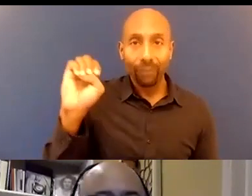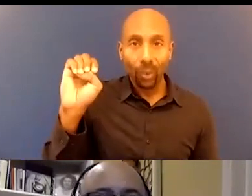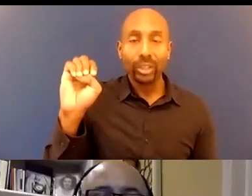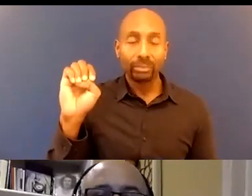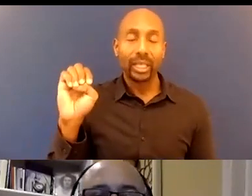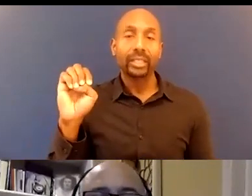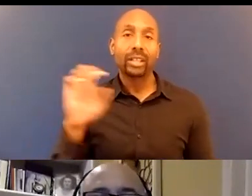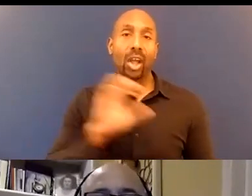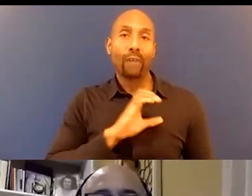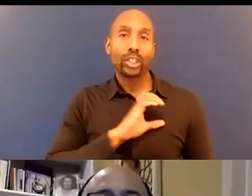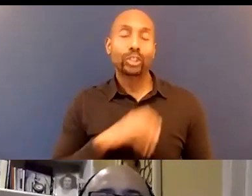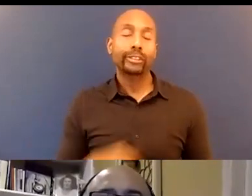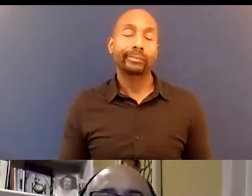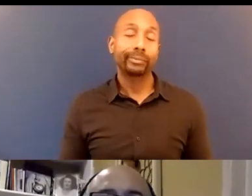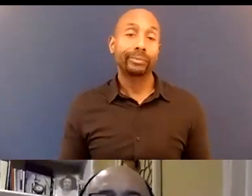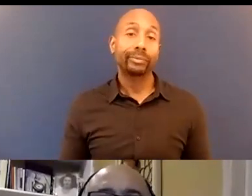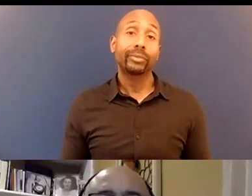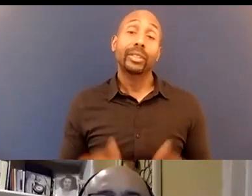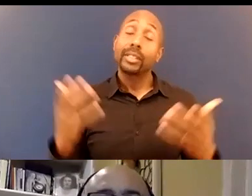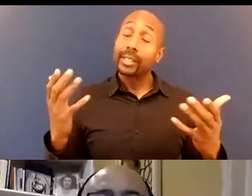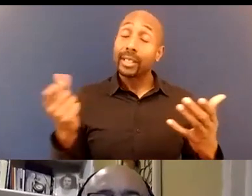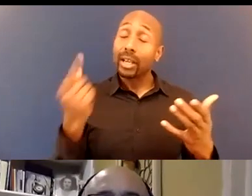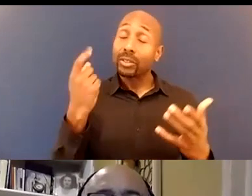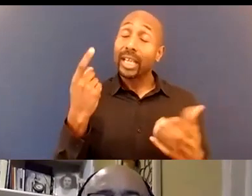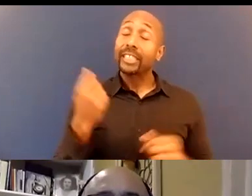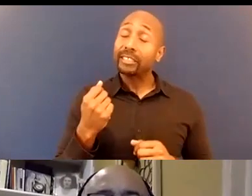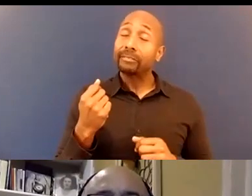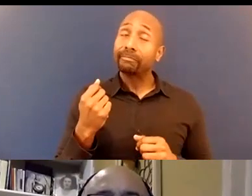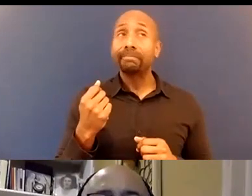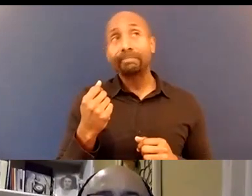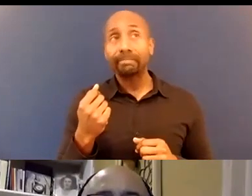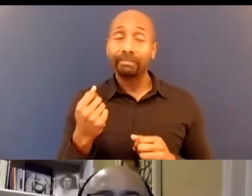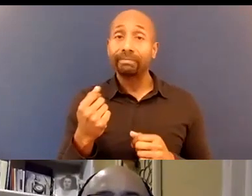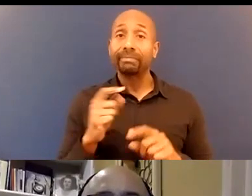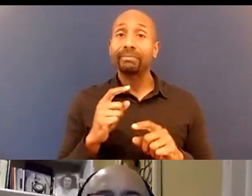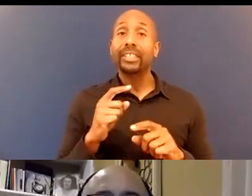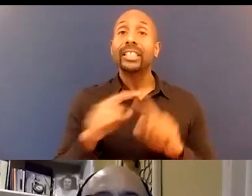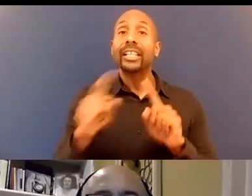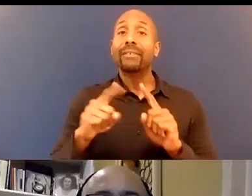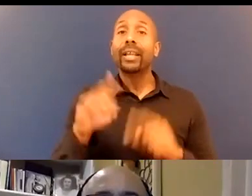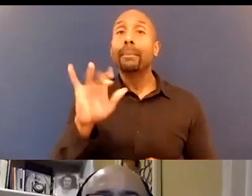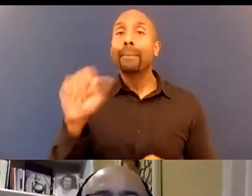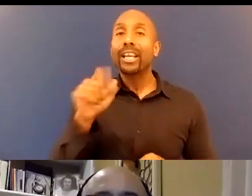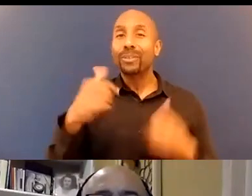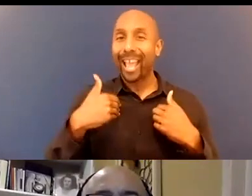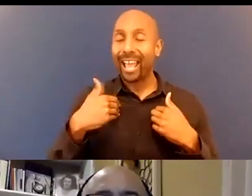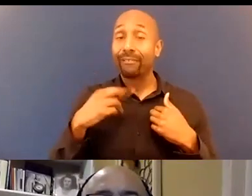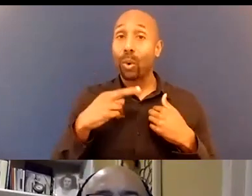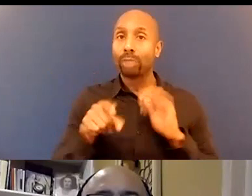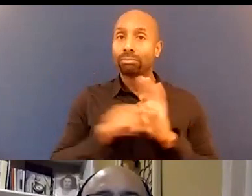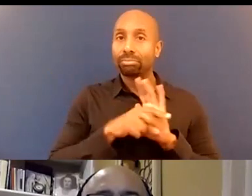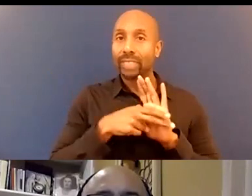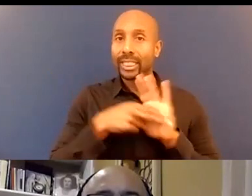understand biases you may have, or lack of a better word, stereotypes you may have about certain people and how that may